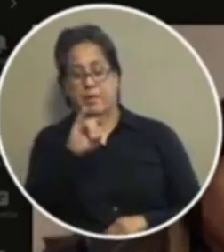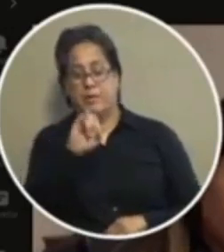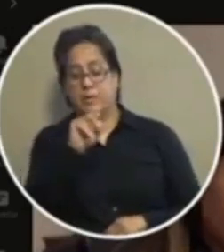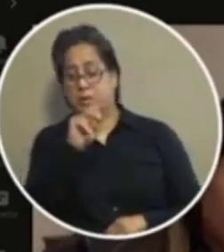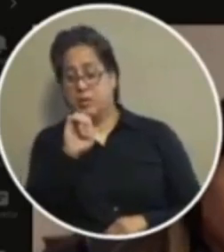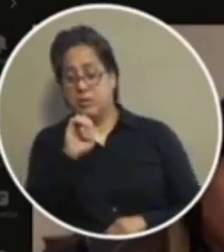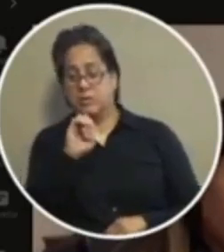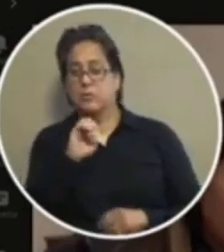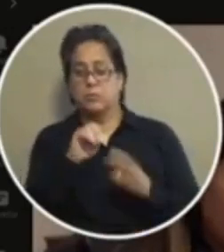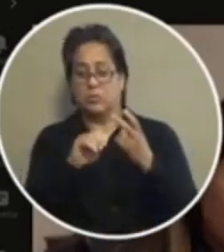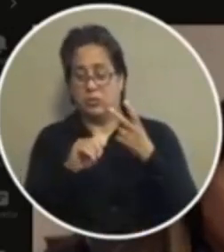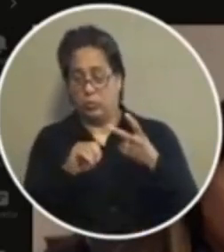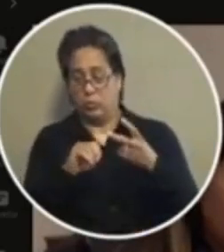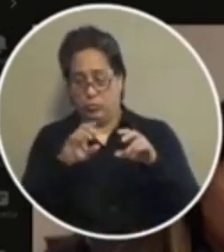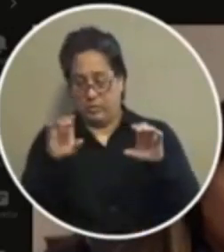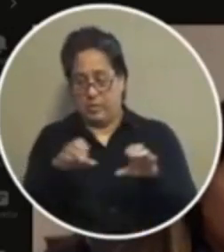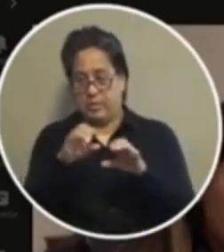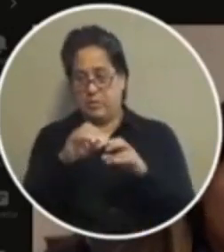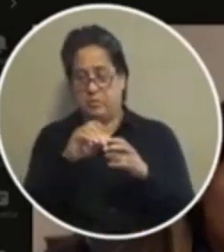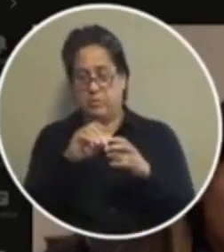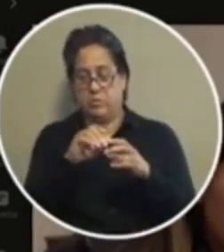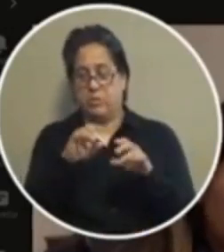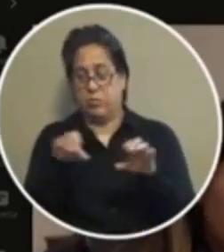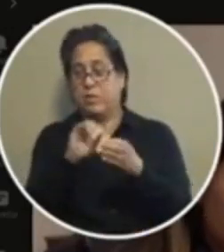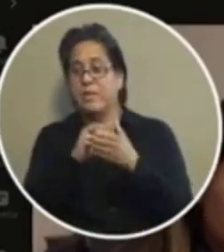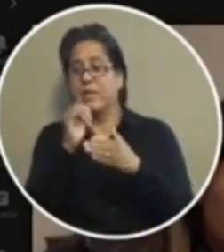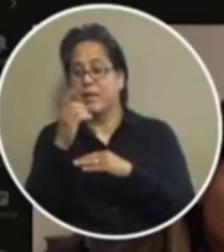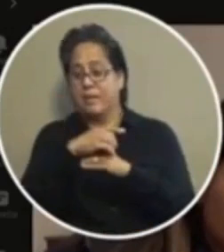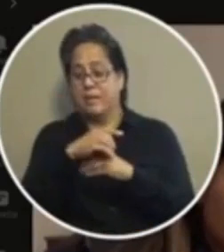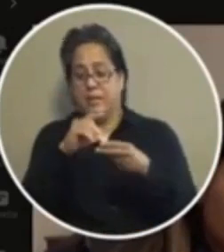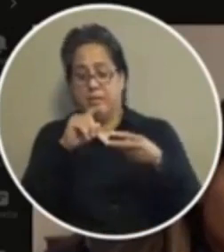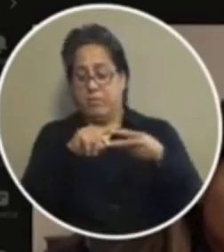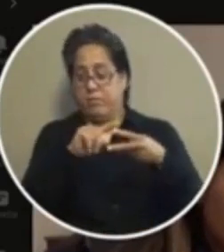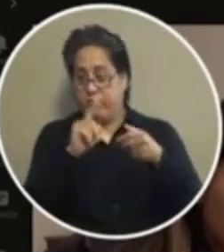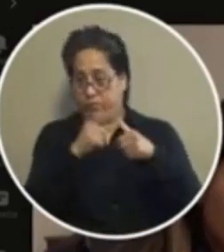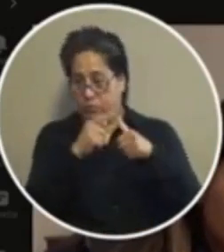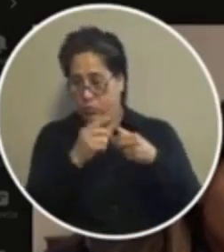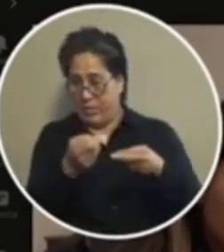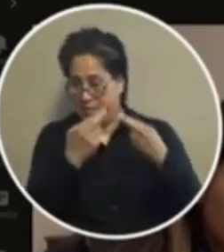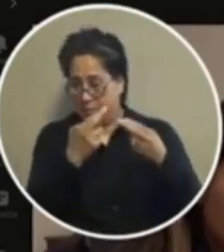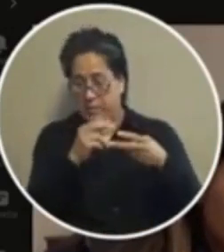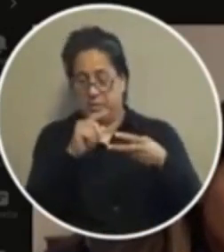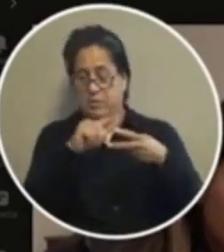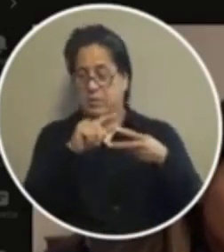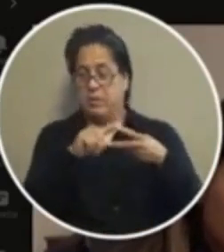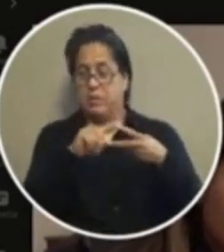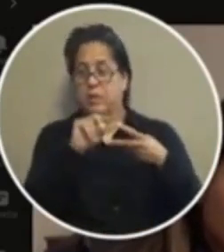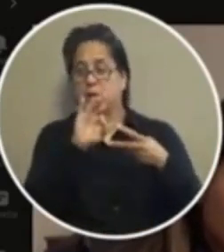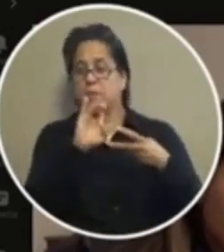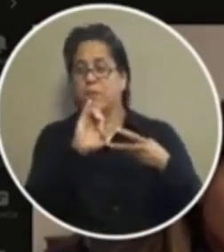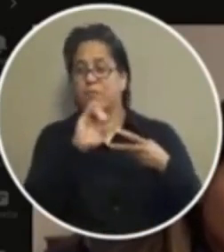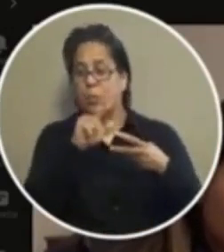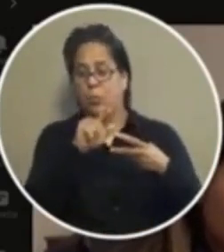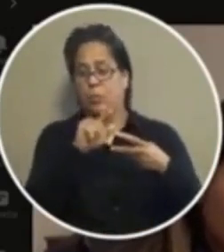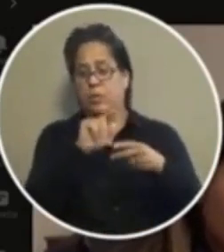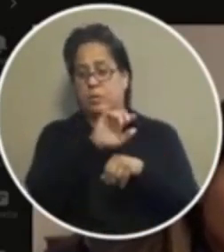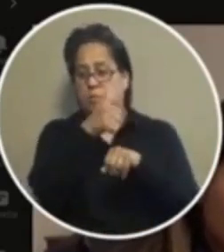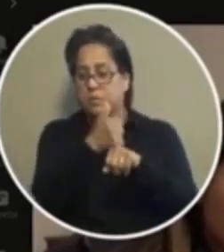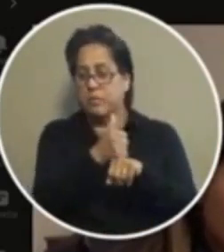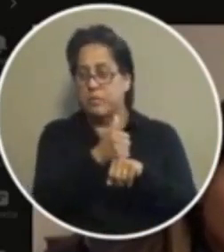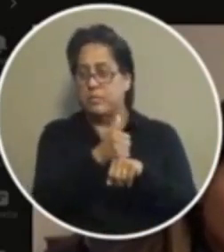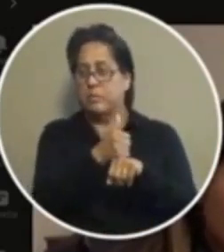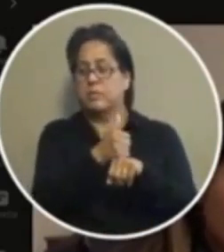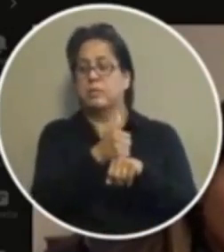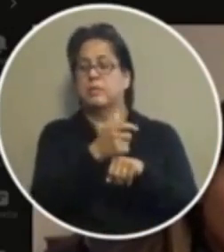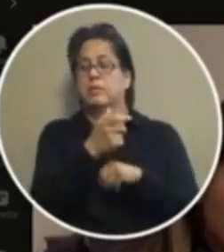tape there were two actions that were considered that day the first recommendation was to come back with a full implementation be ready for an